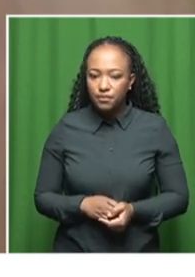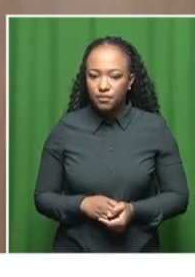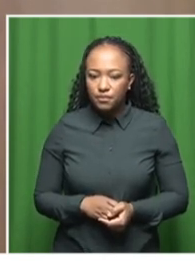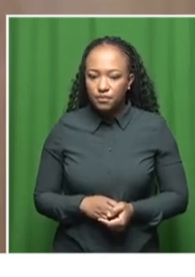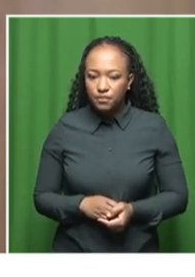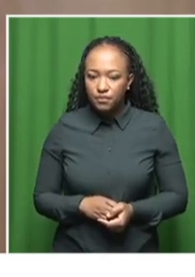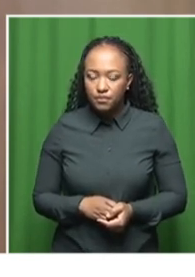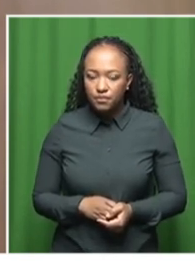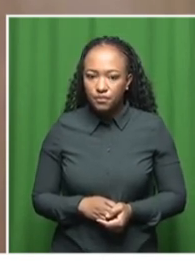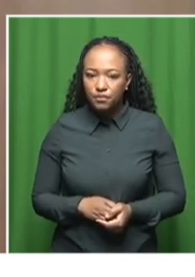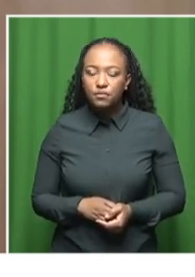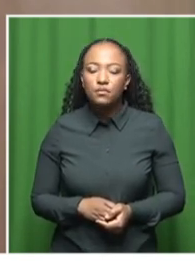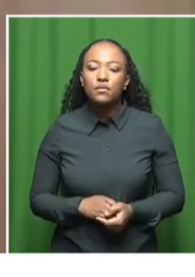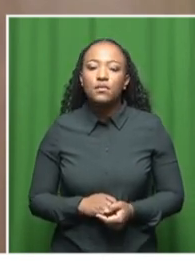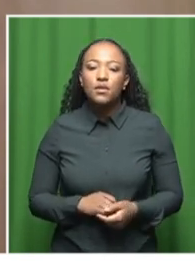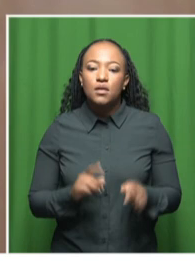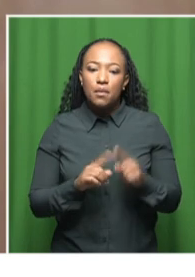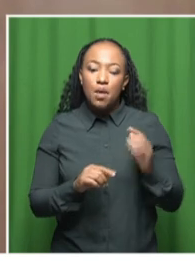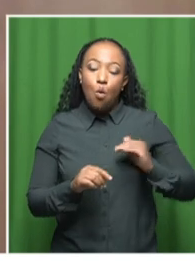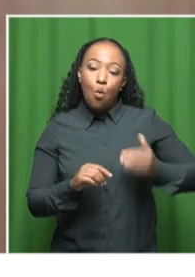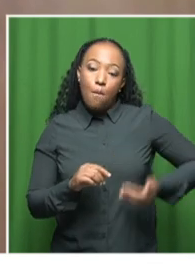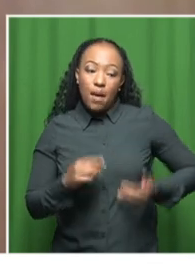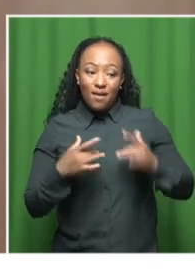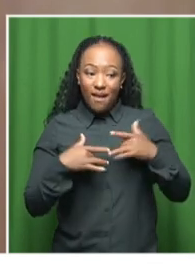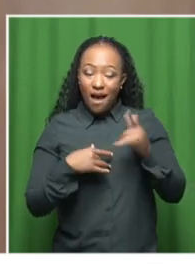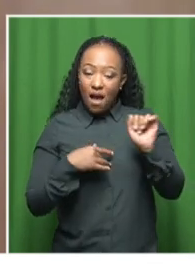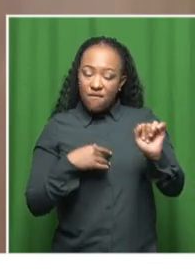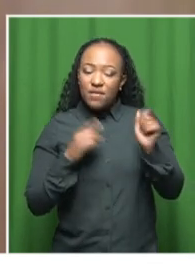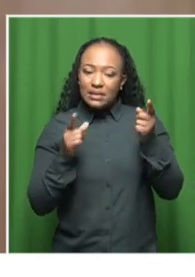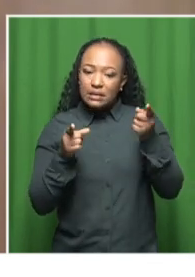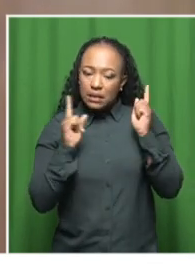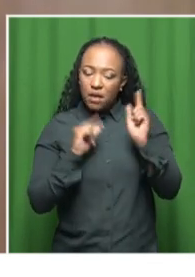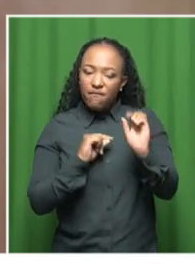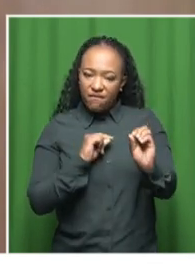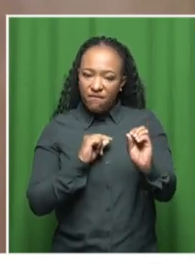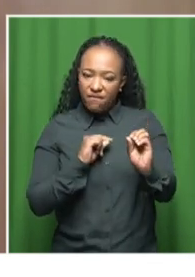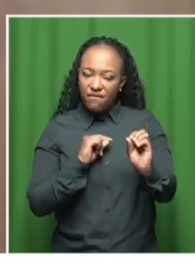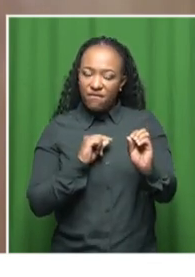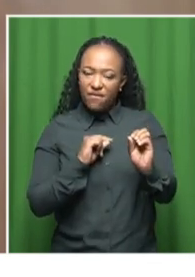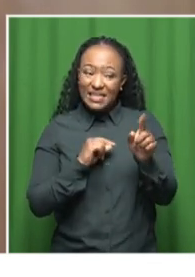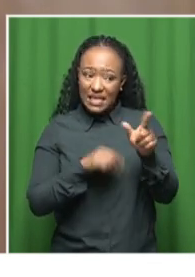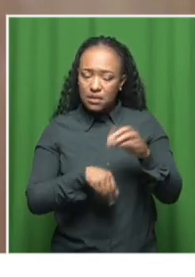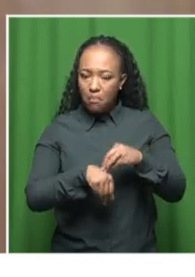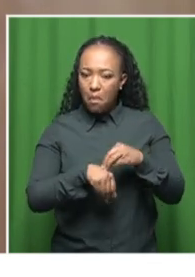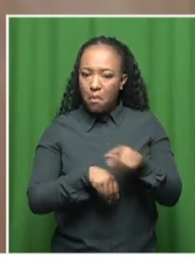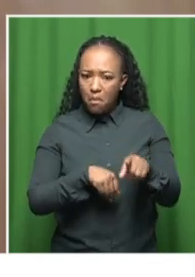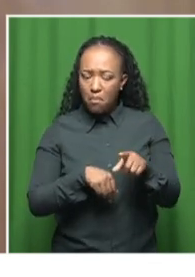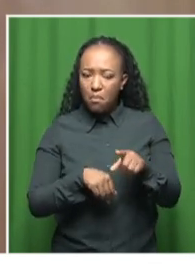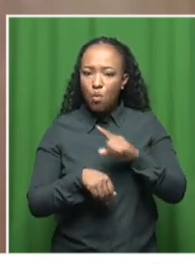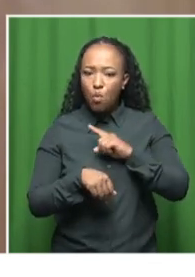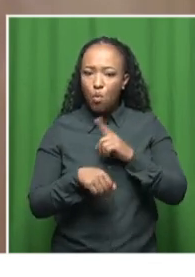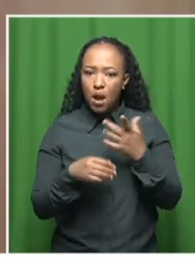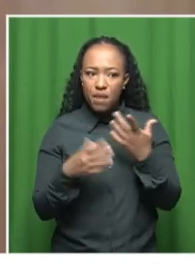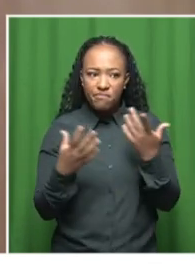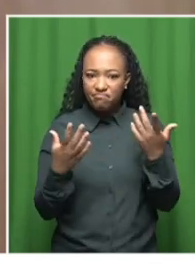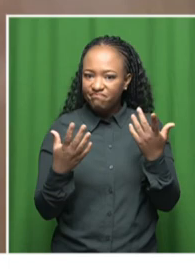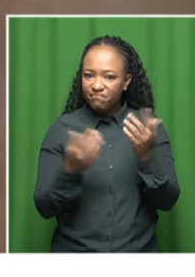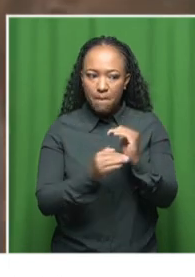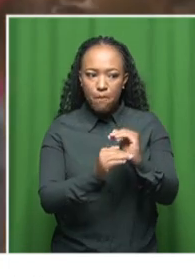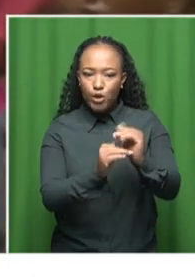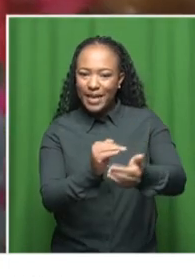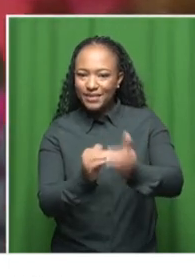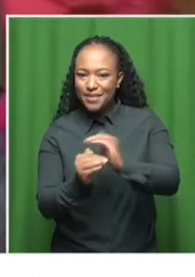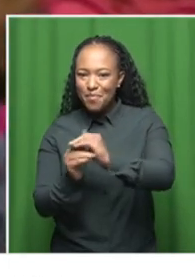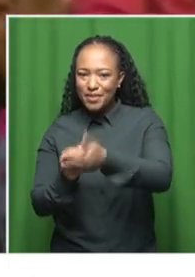And women's lives, their lives are threatened. And that is problematic. I believe that, you know, if we don't have approaches from the ground, where the